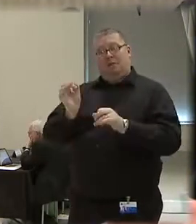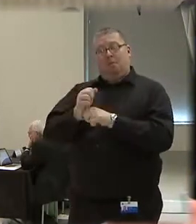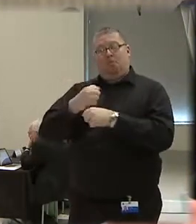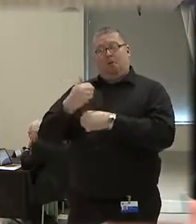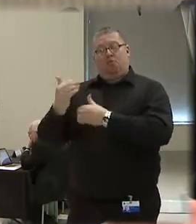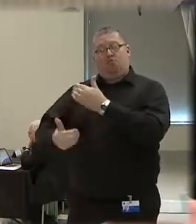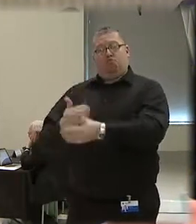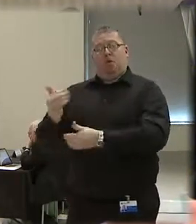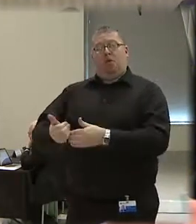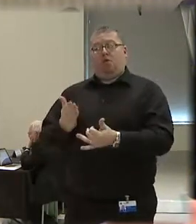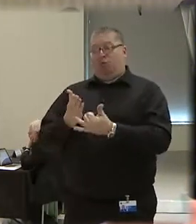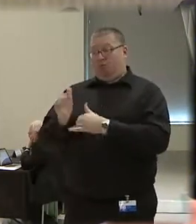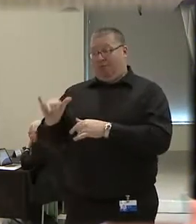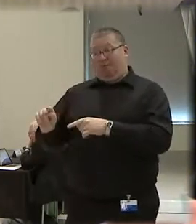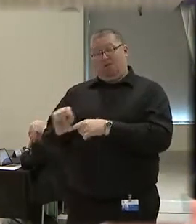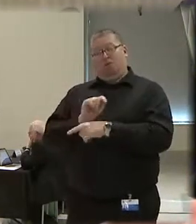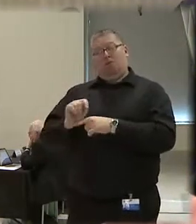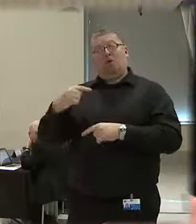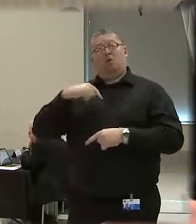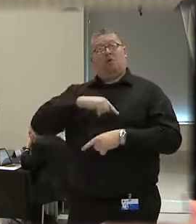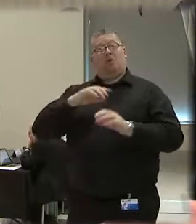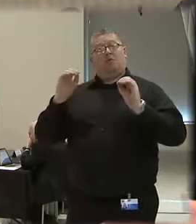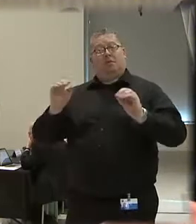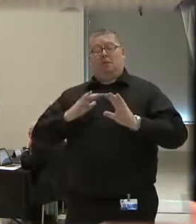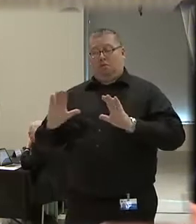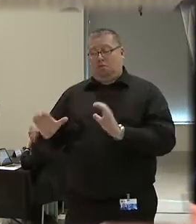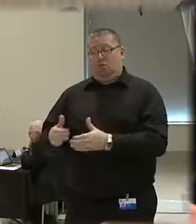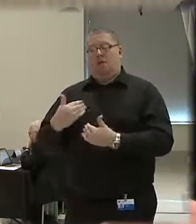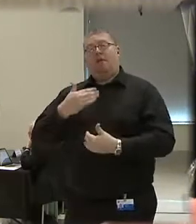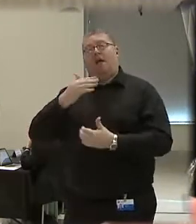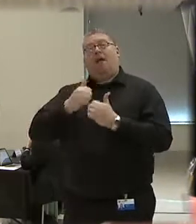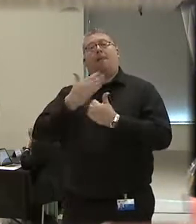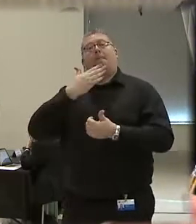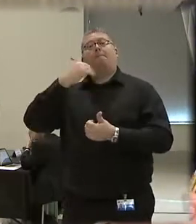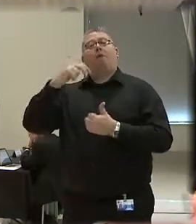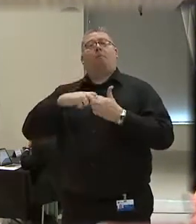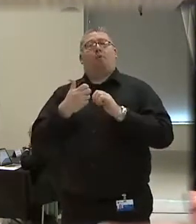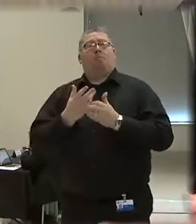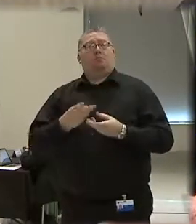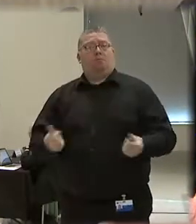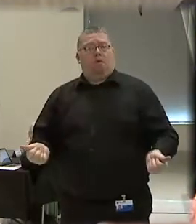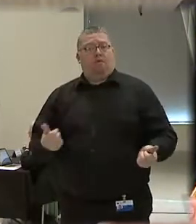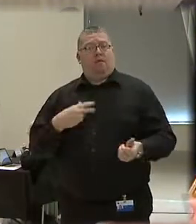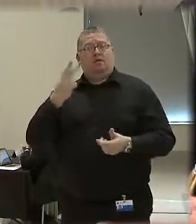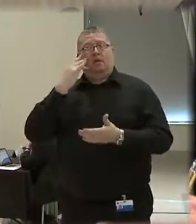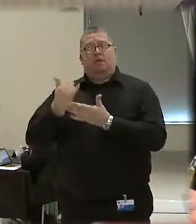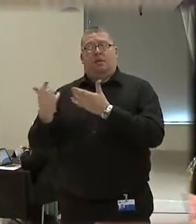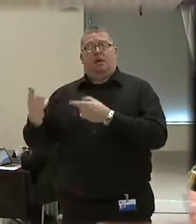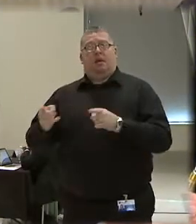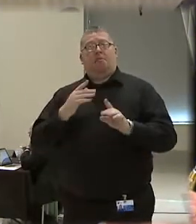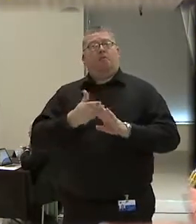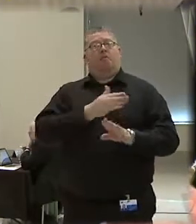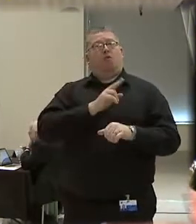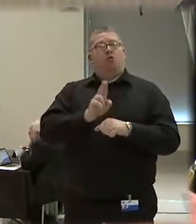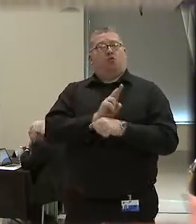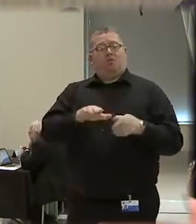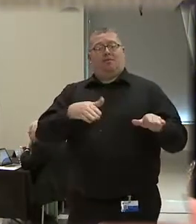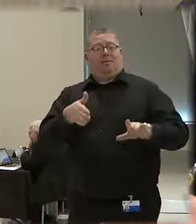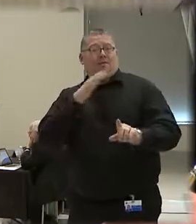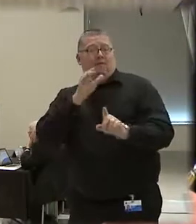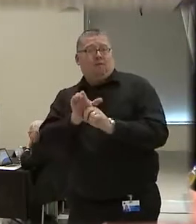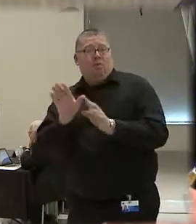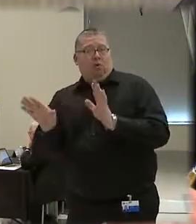Through this training, we were able to teach our workforce how to better problem-solve a critical event before using a deadly force option.